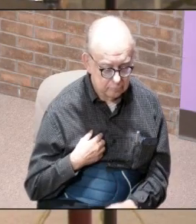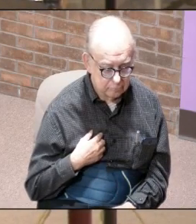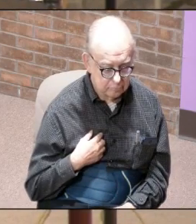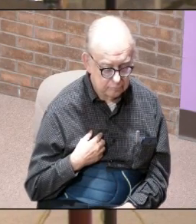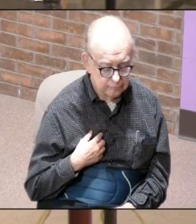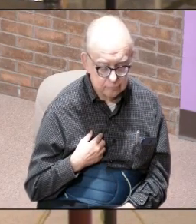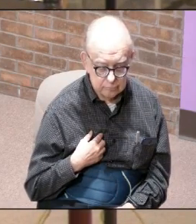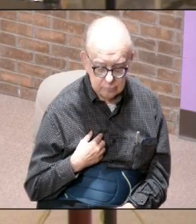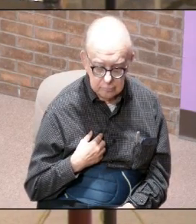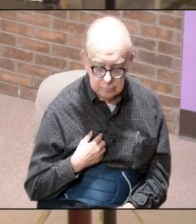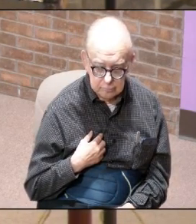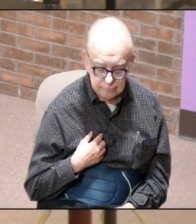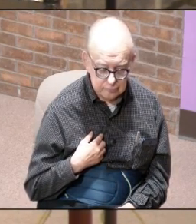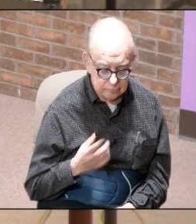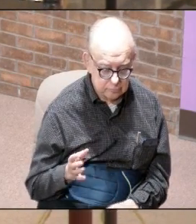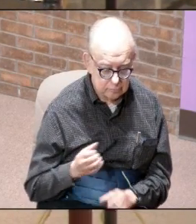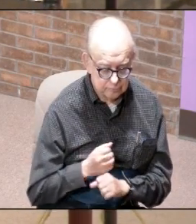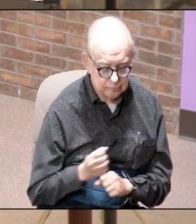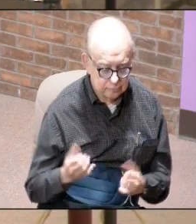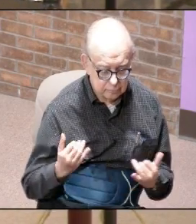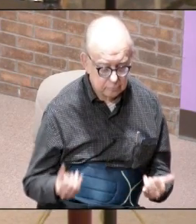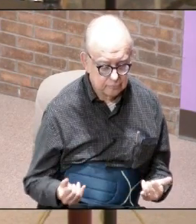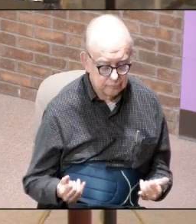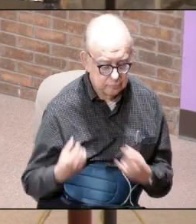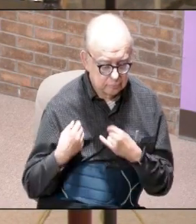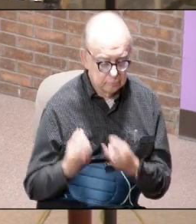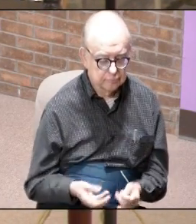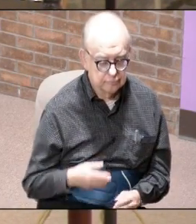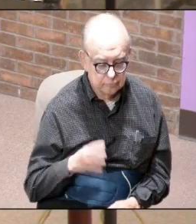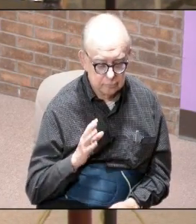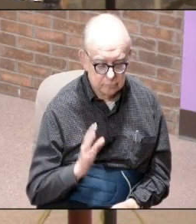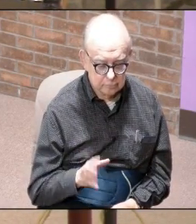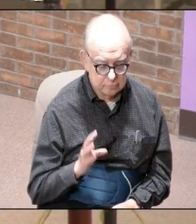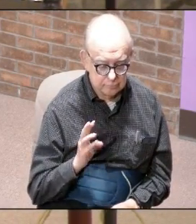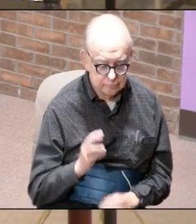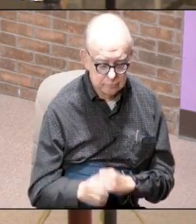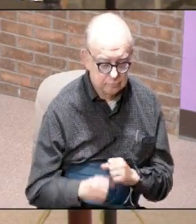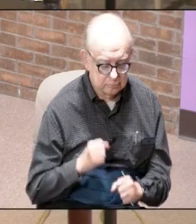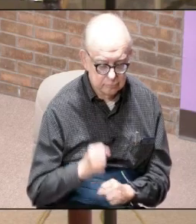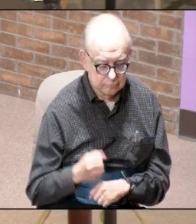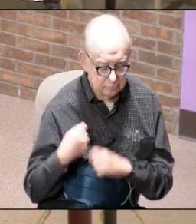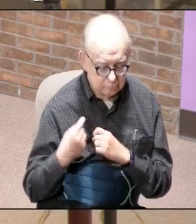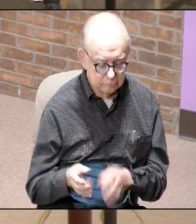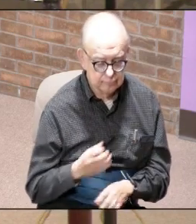may have been I have been saved now for 56 years